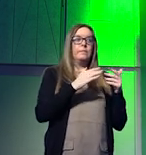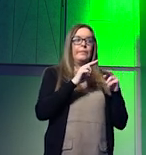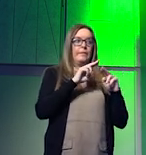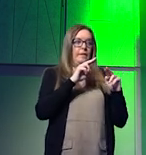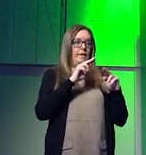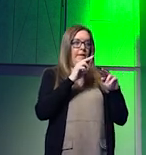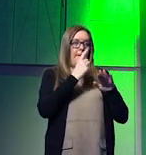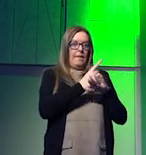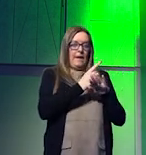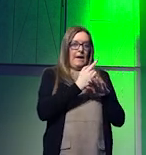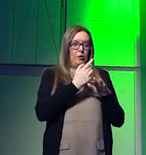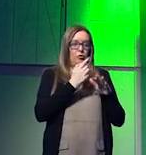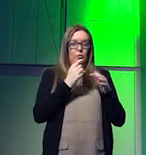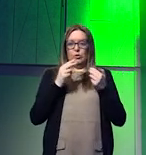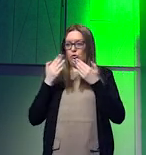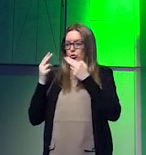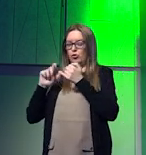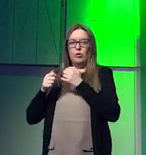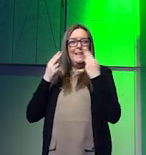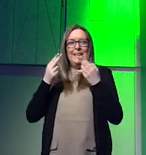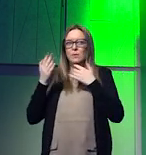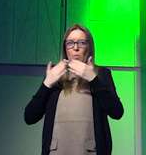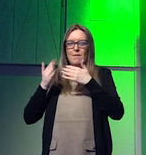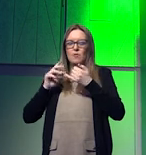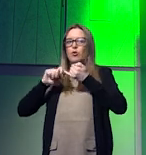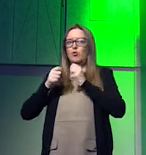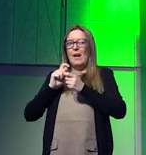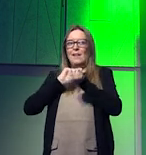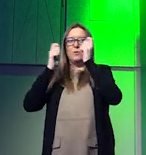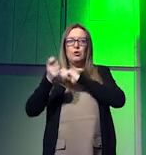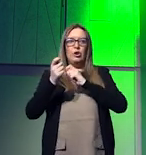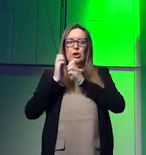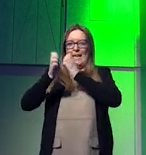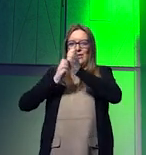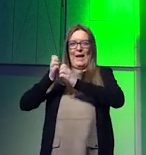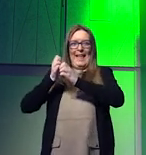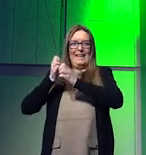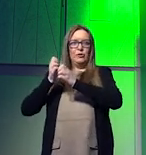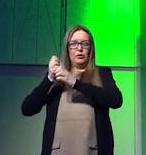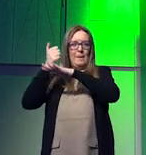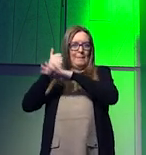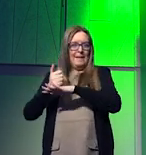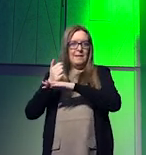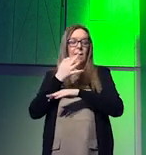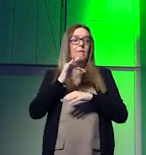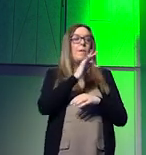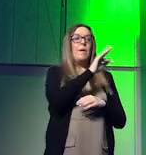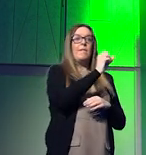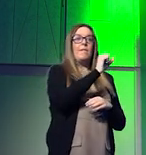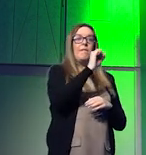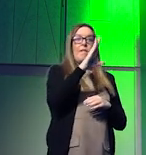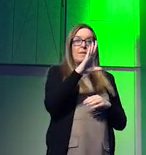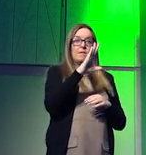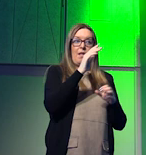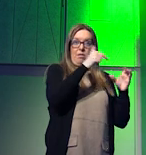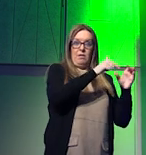when you're trying to change your energy base and when you're trying to shift your energy base from a fossil base to a mineral